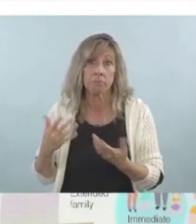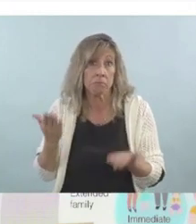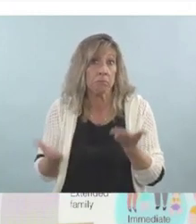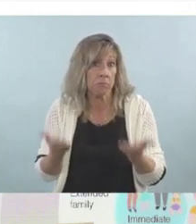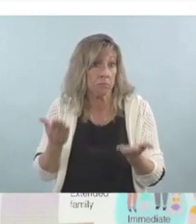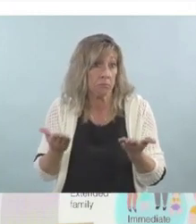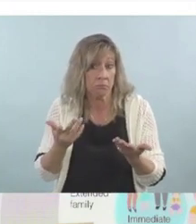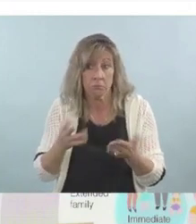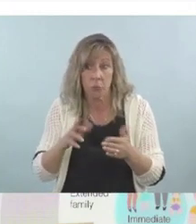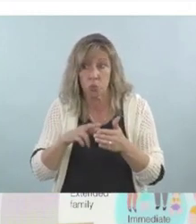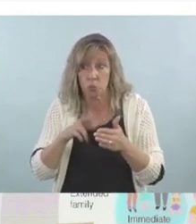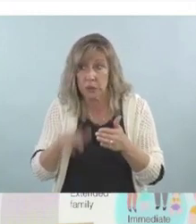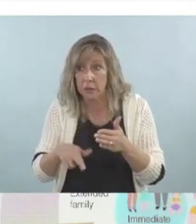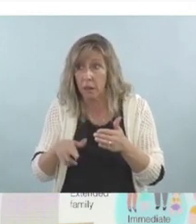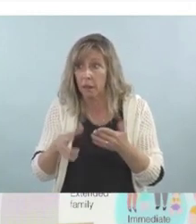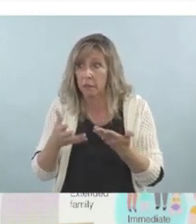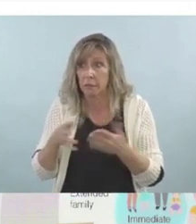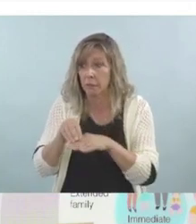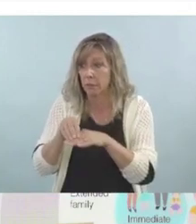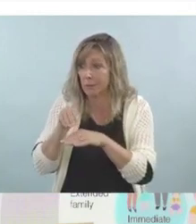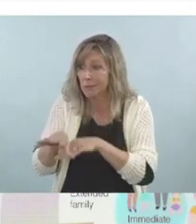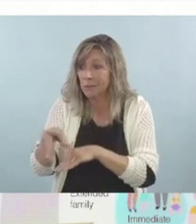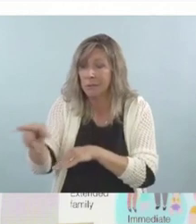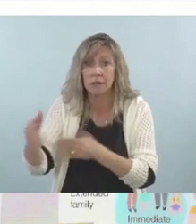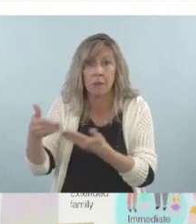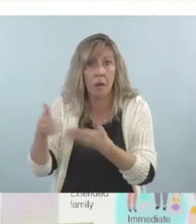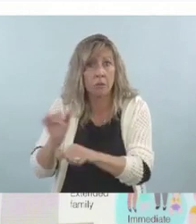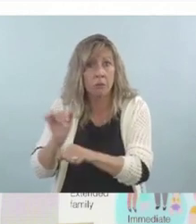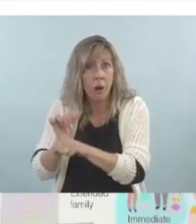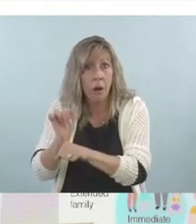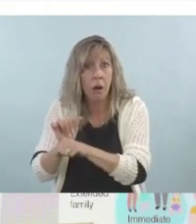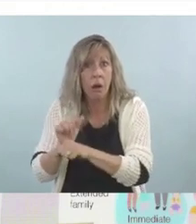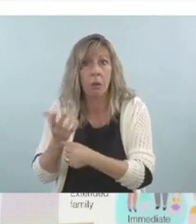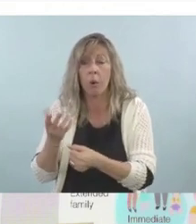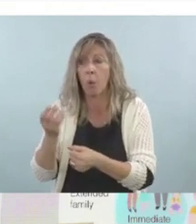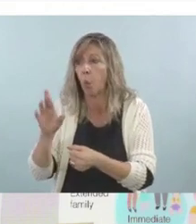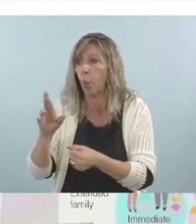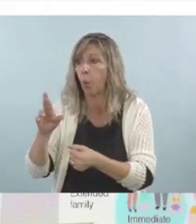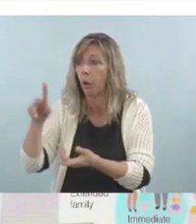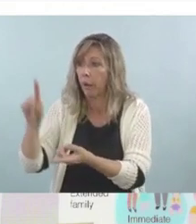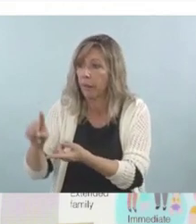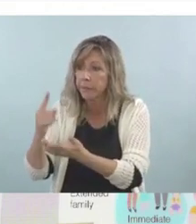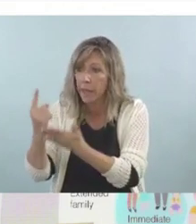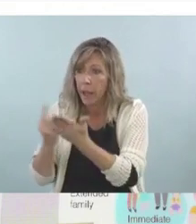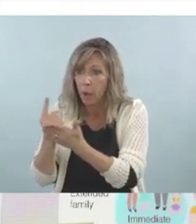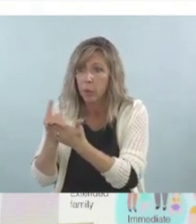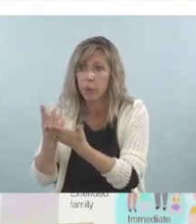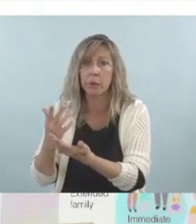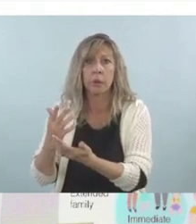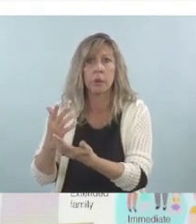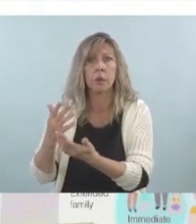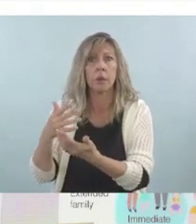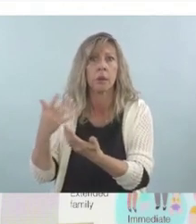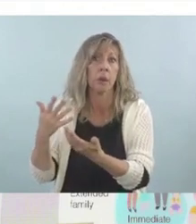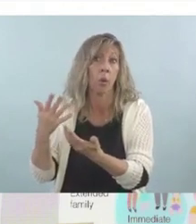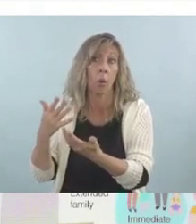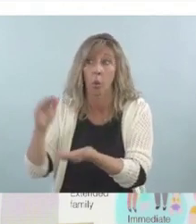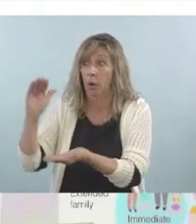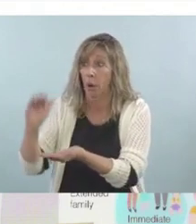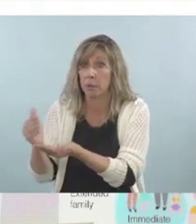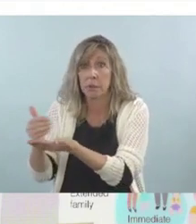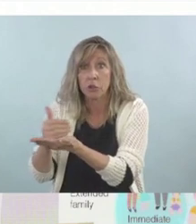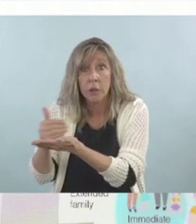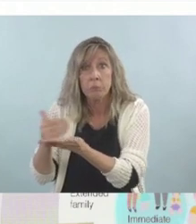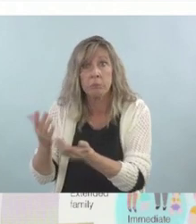a change of employment or, um, maybe a lower income, um, family stress, maybe, um, increased